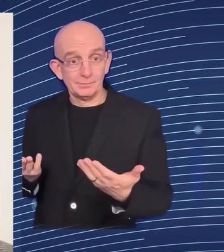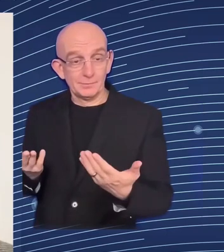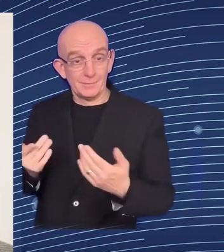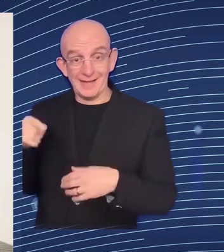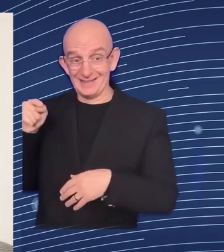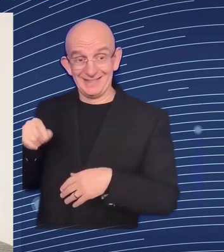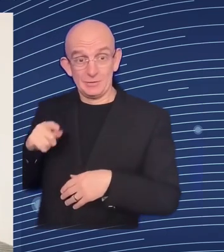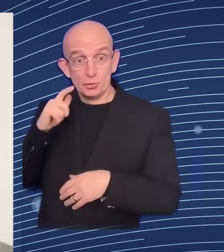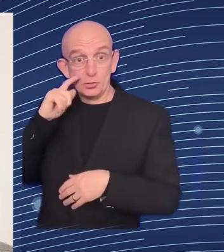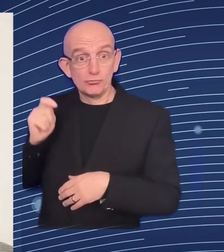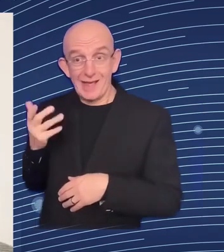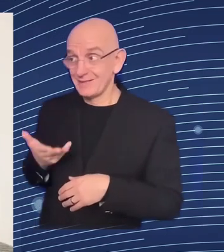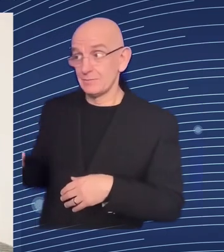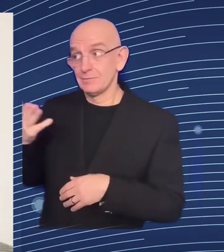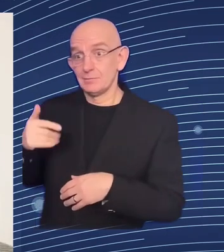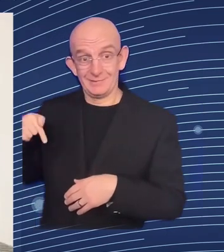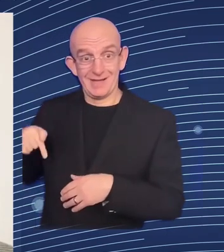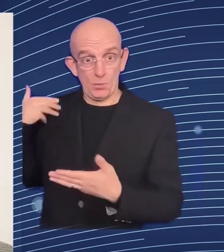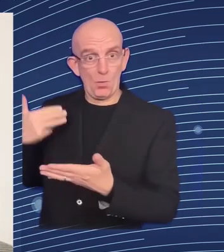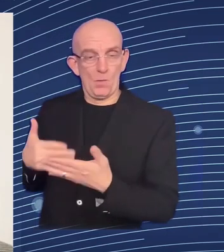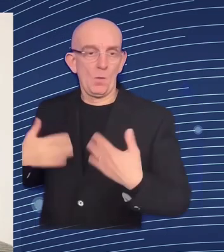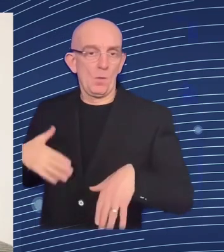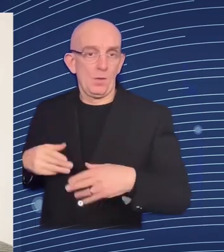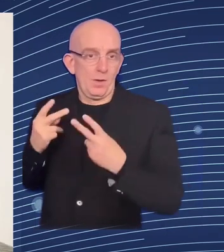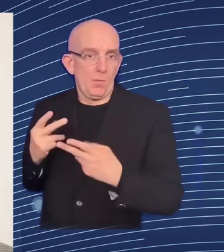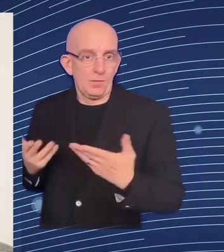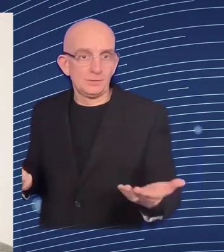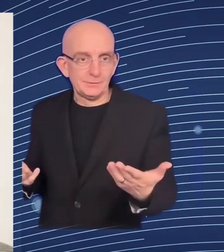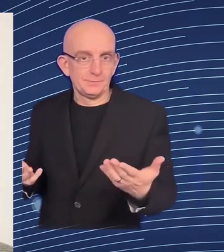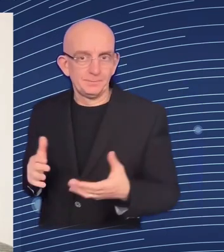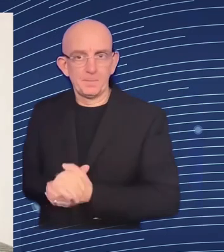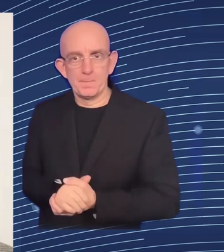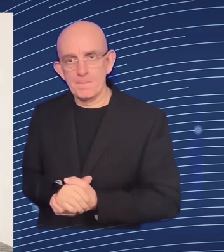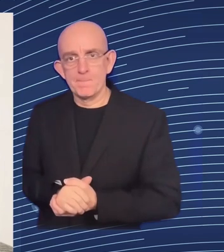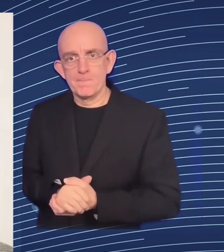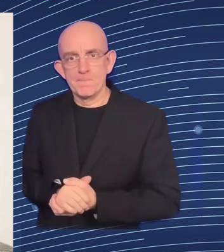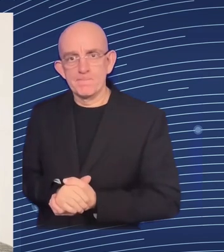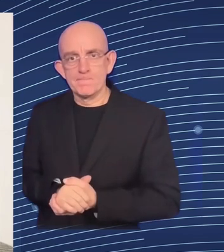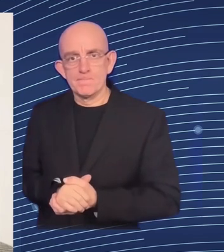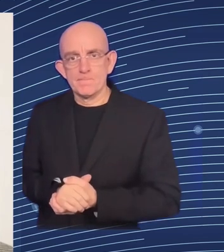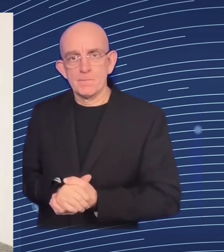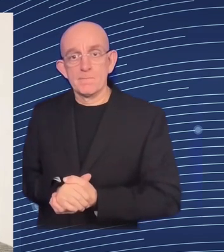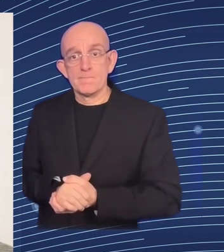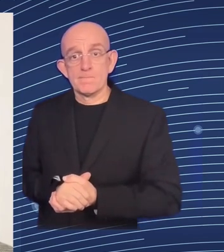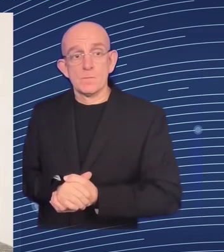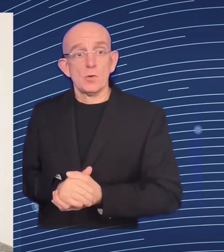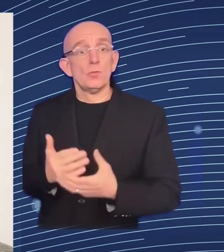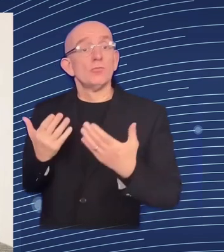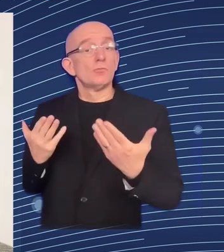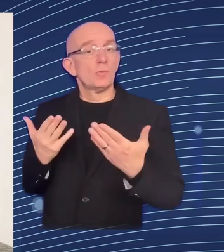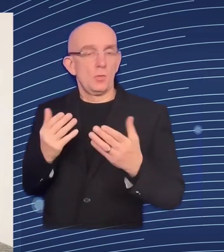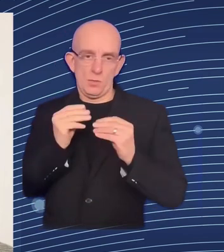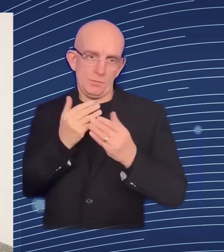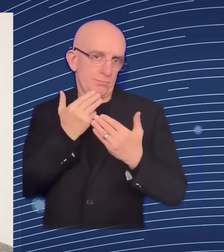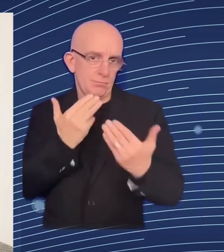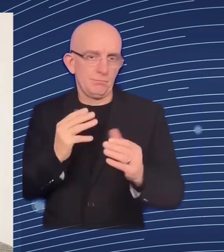very clear and strong message on unwavering support and working with ukraine across all the aspects um that are required including